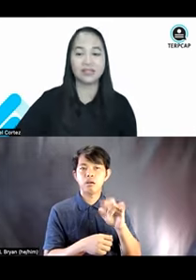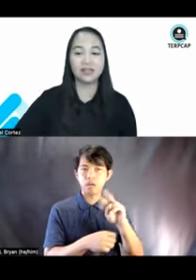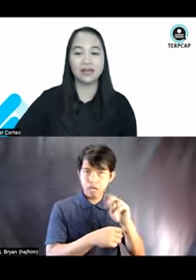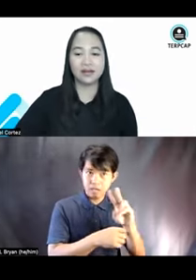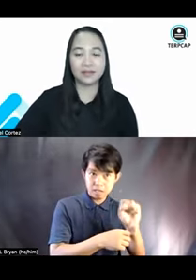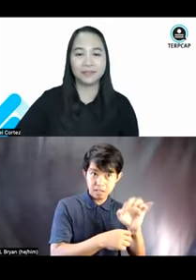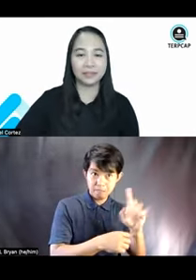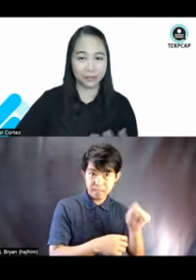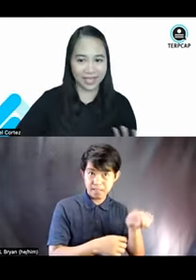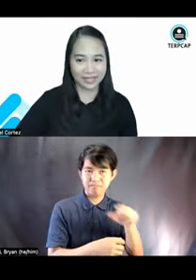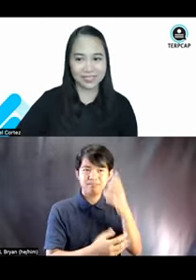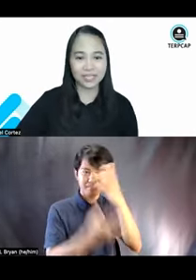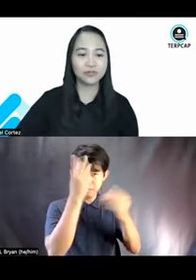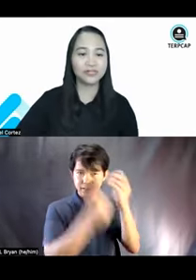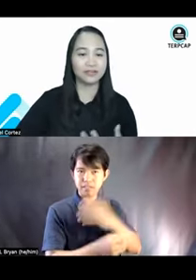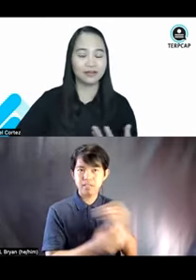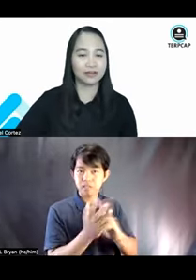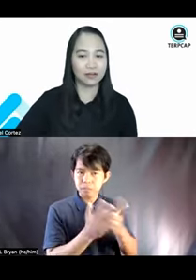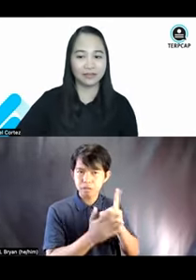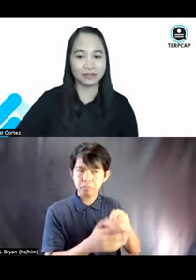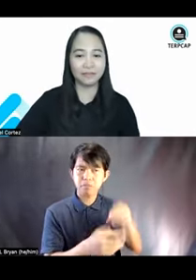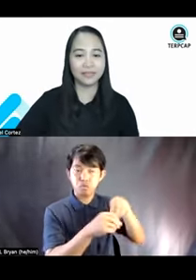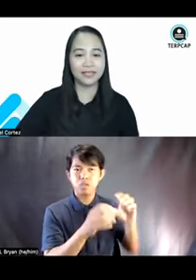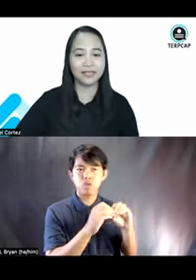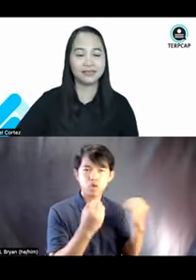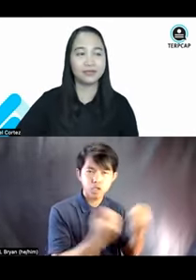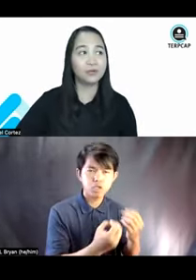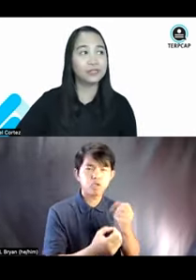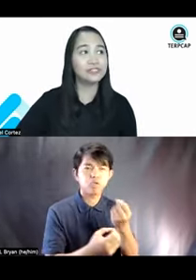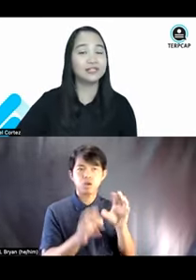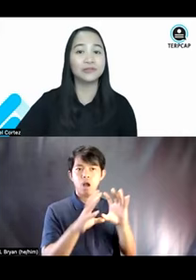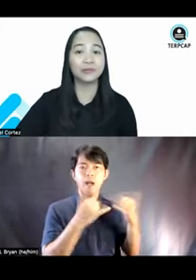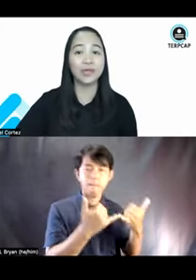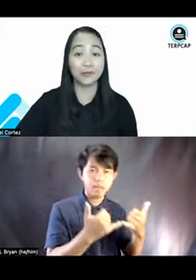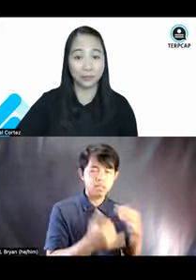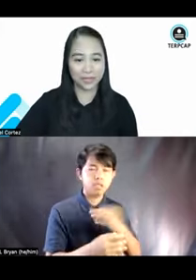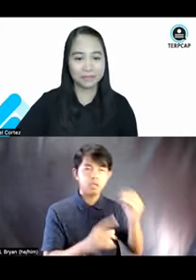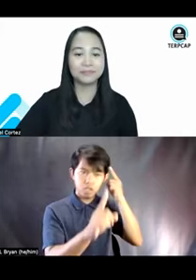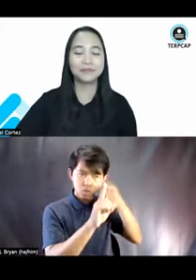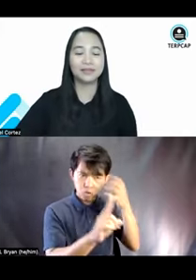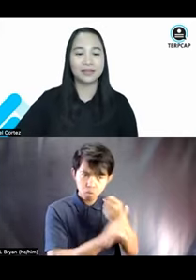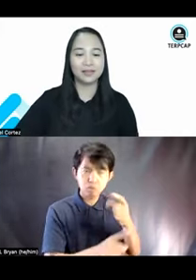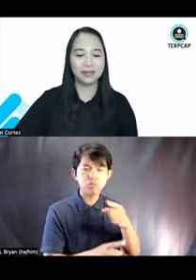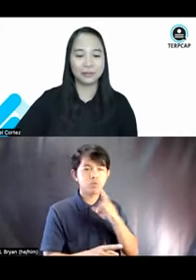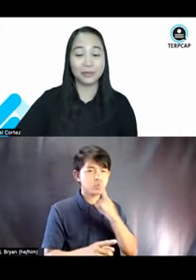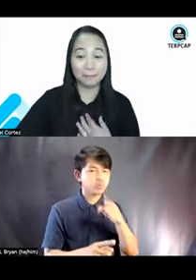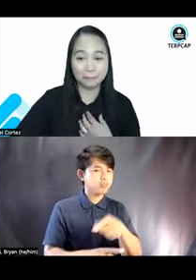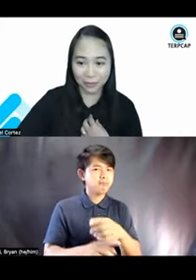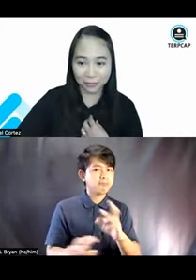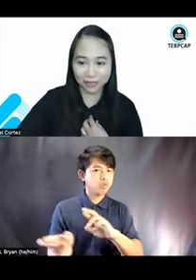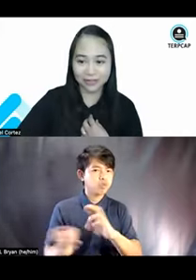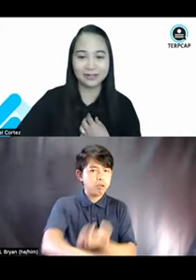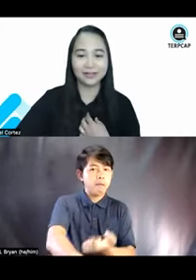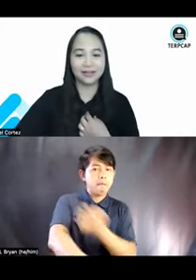um, in the organization, in the, in the company. And the goal is really to equip, uh, to